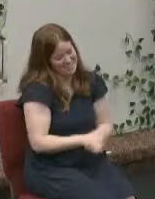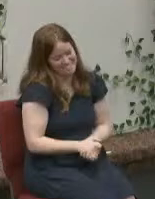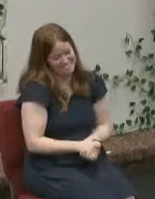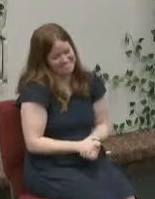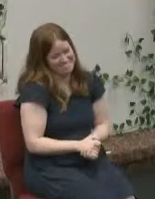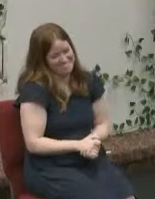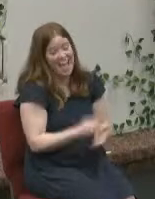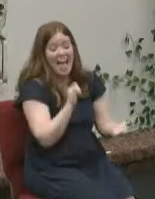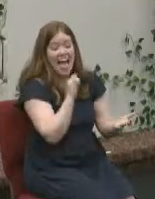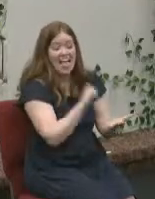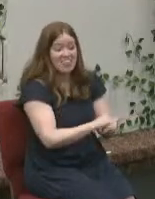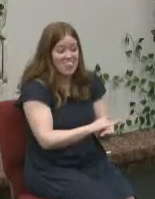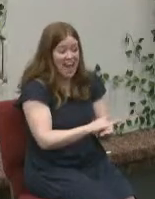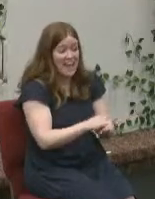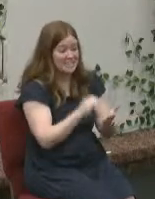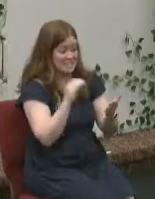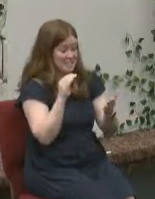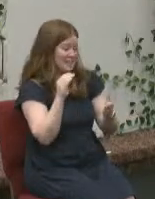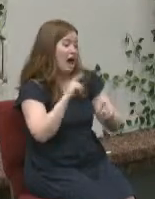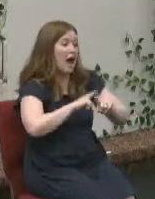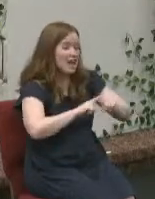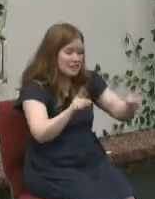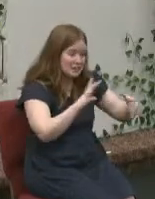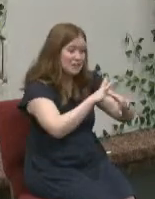see that's a competing narrative